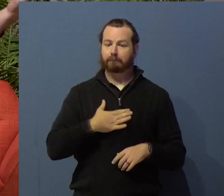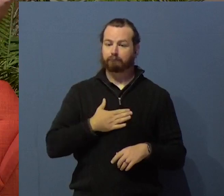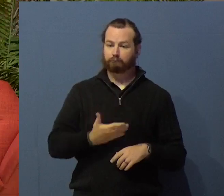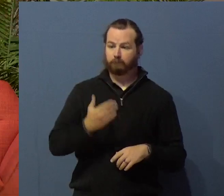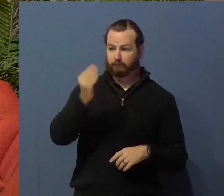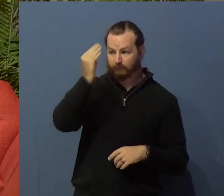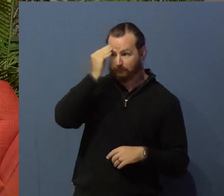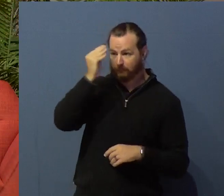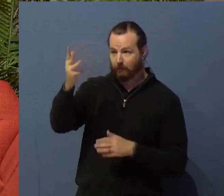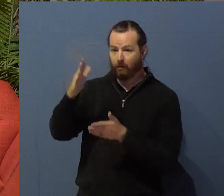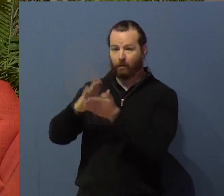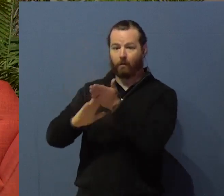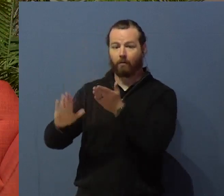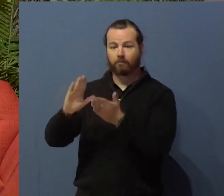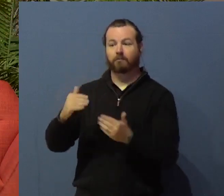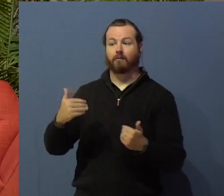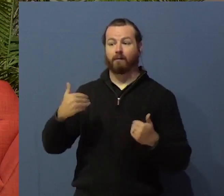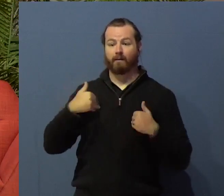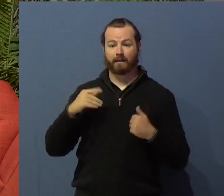didn't.